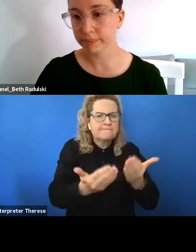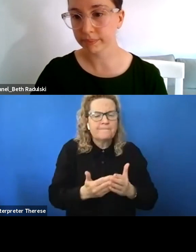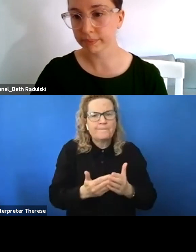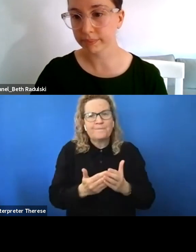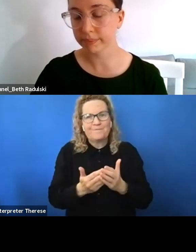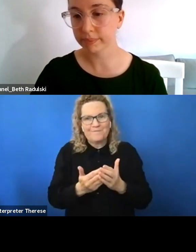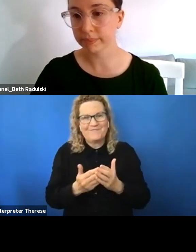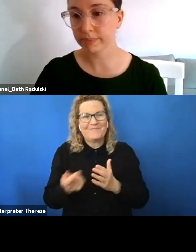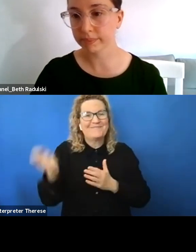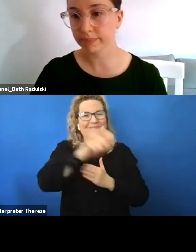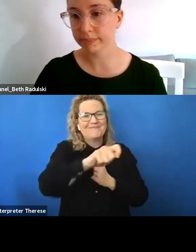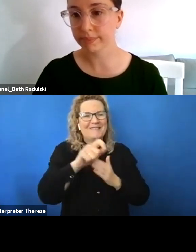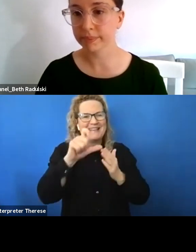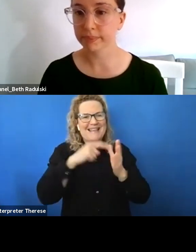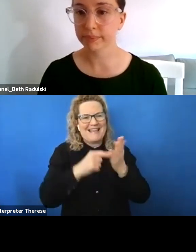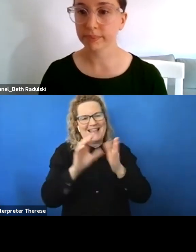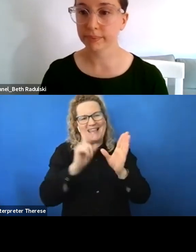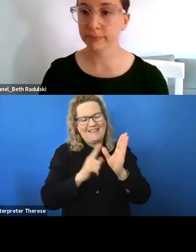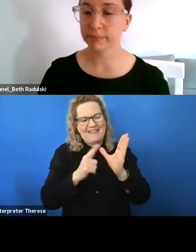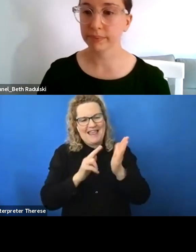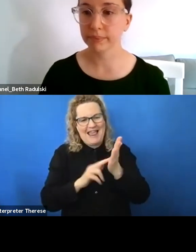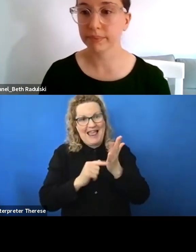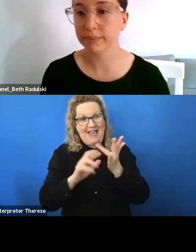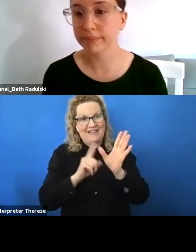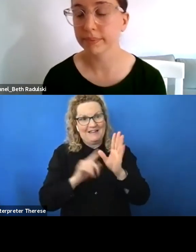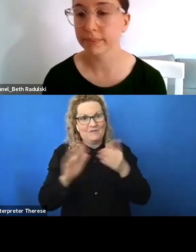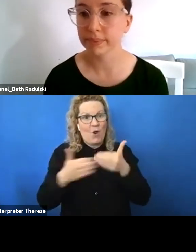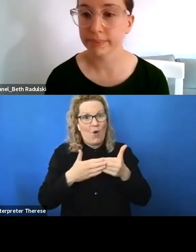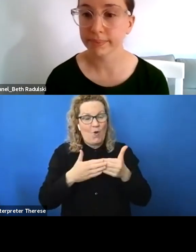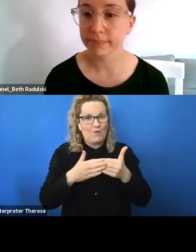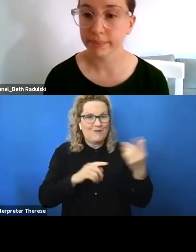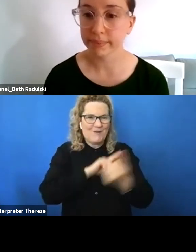you kathy and anthony to close out the pathways 15 online conference